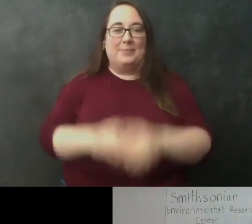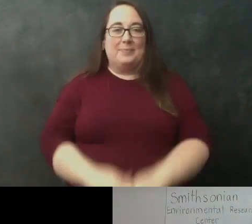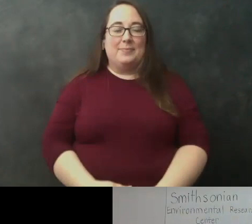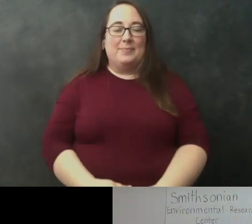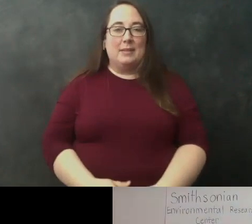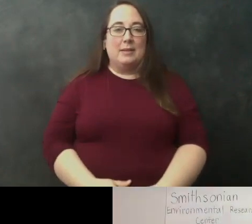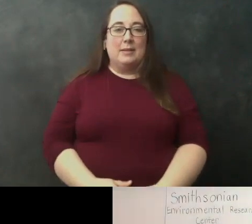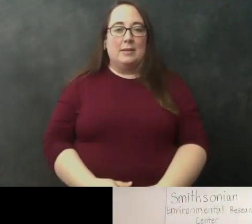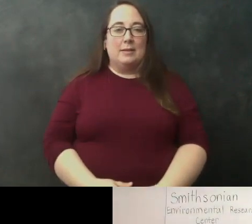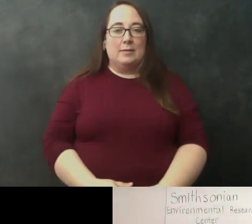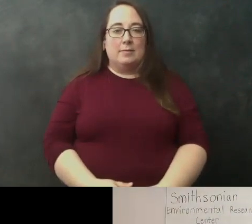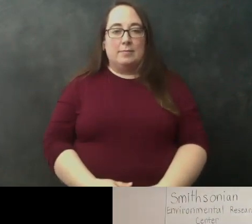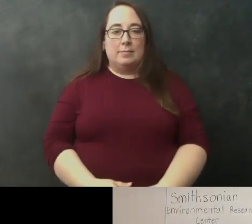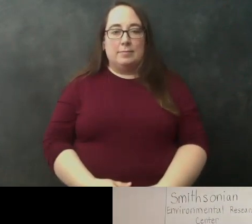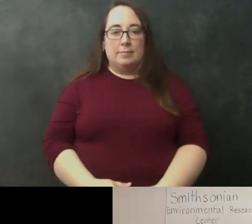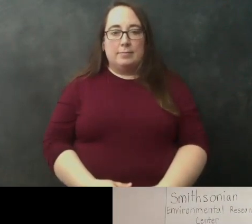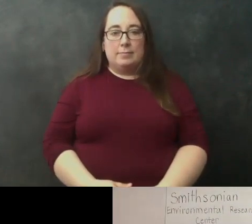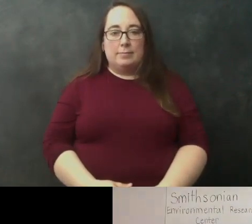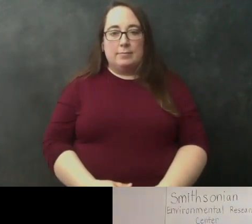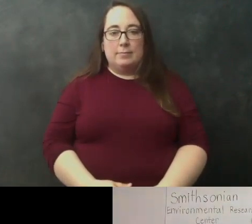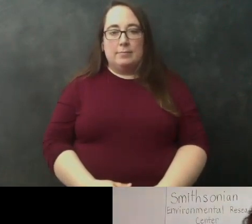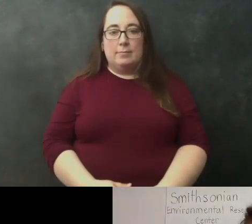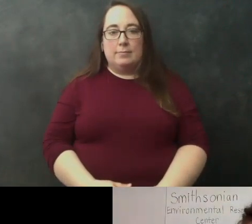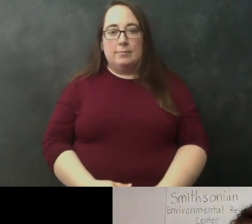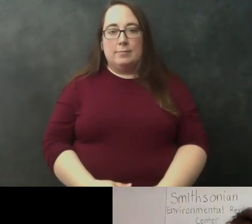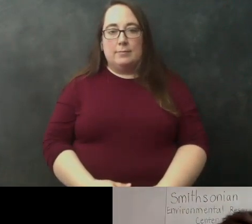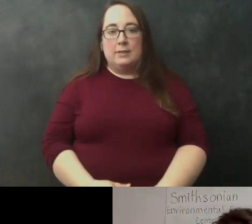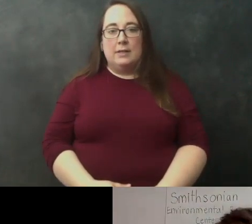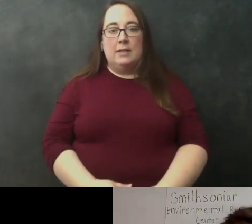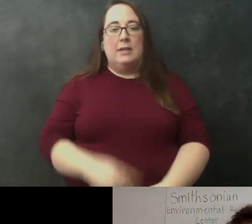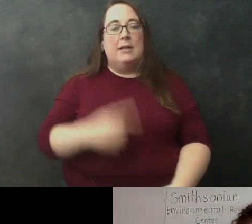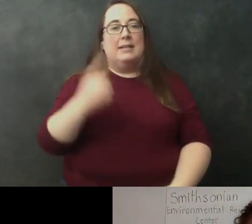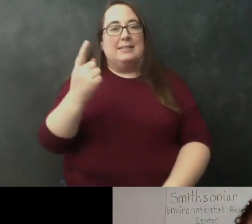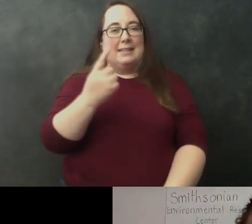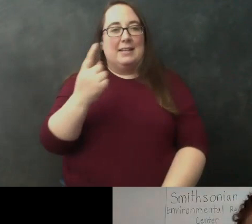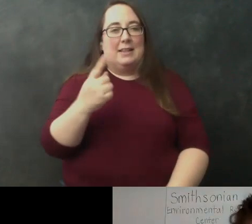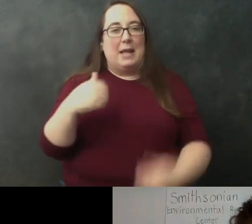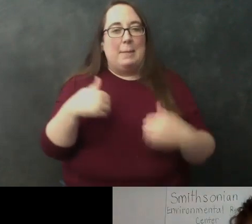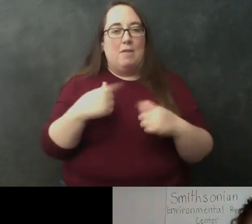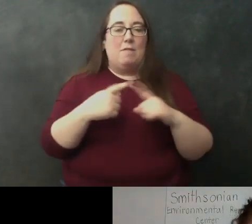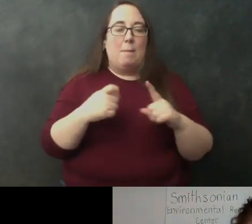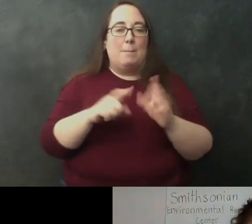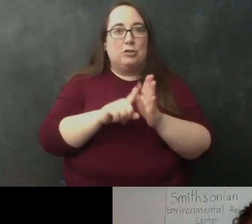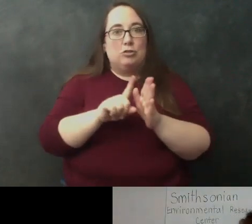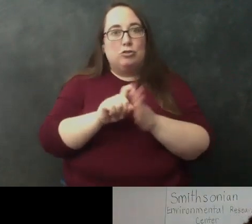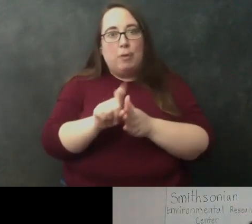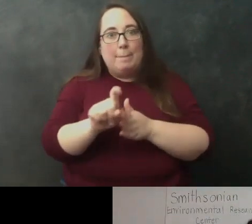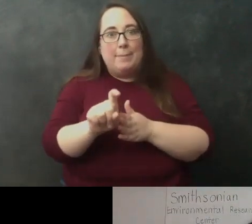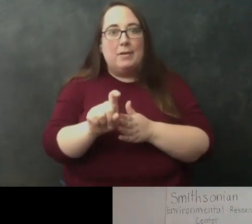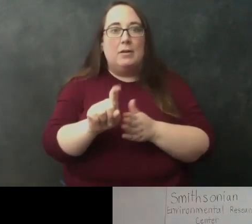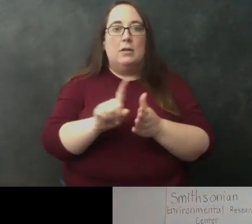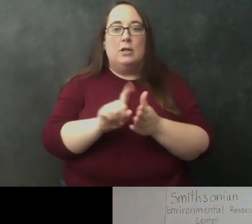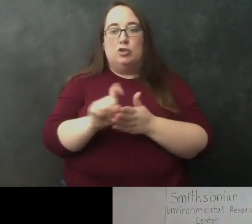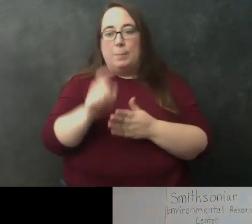um so you can look at from like the seat but the single tiny animals um they're then eaten by like shrimp and then the shrimp are eaten by